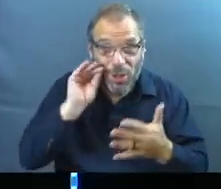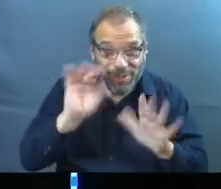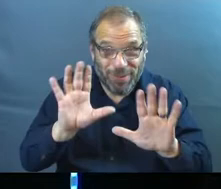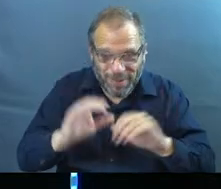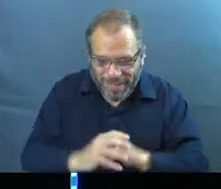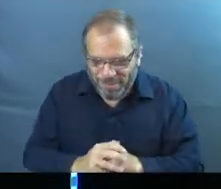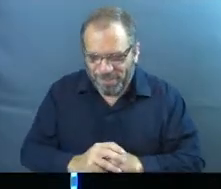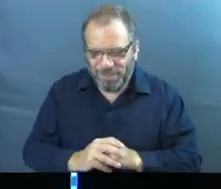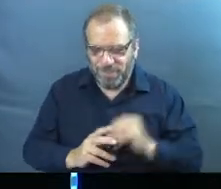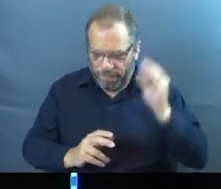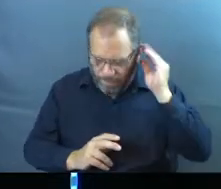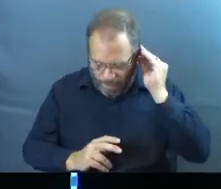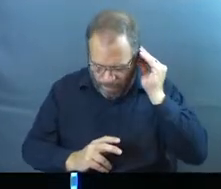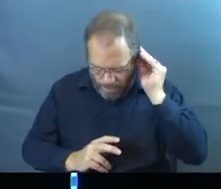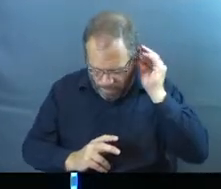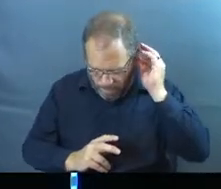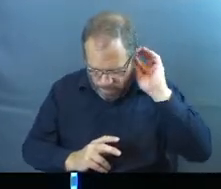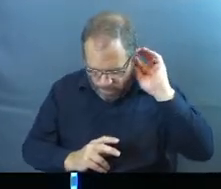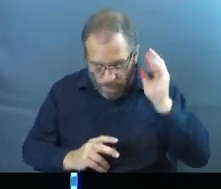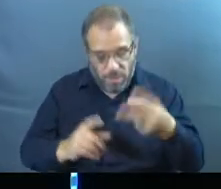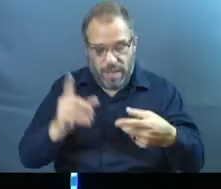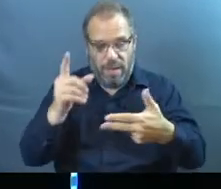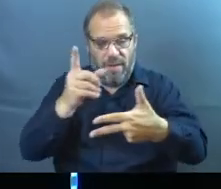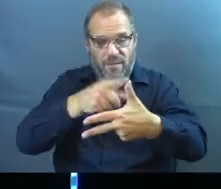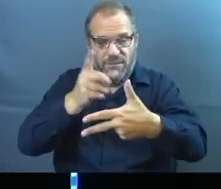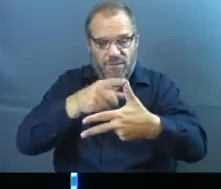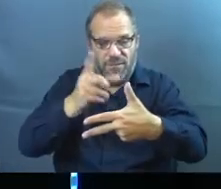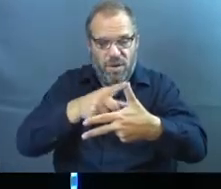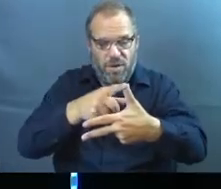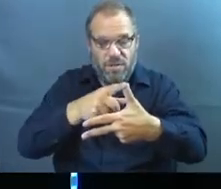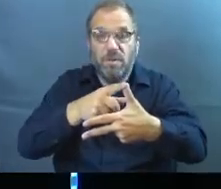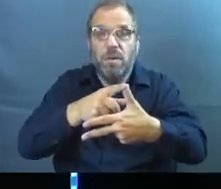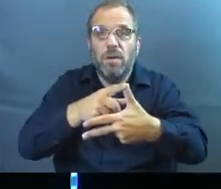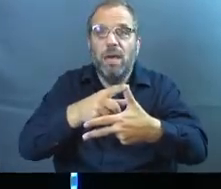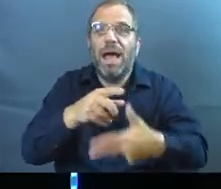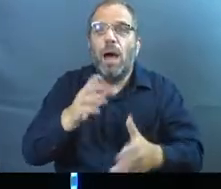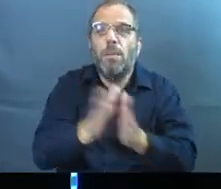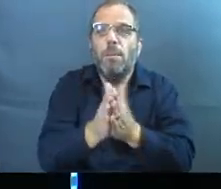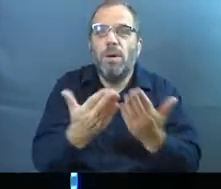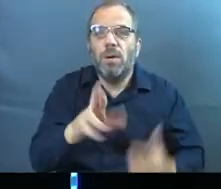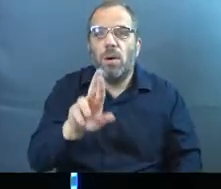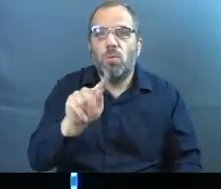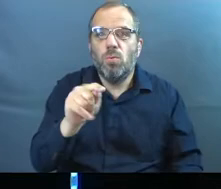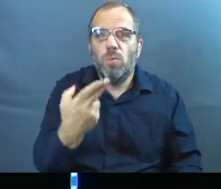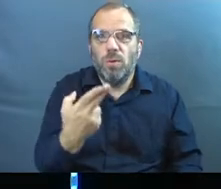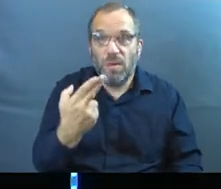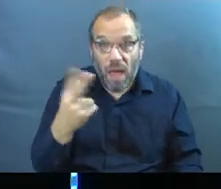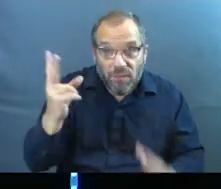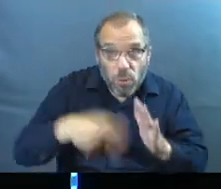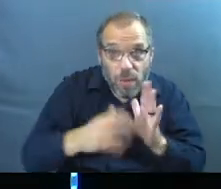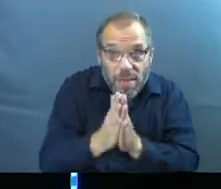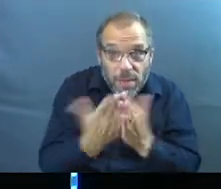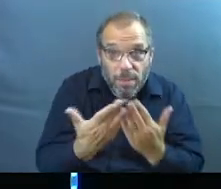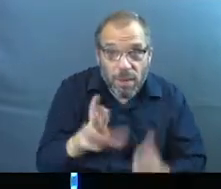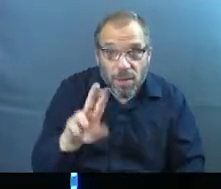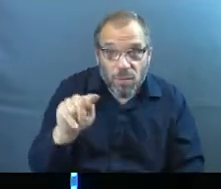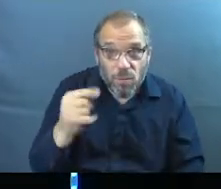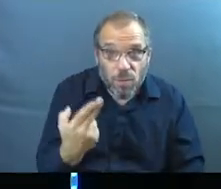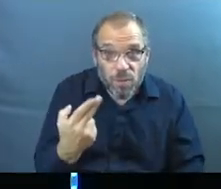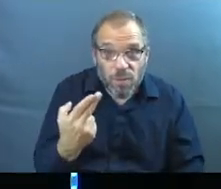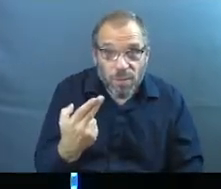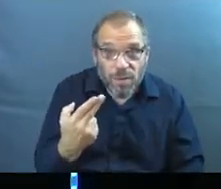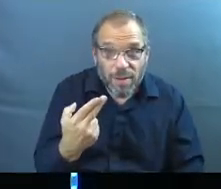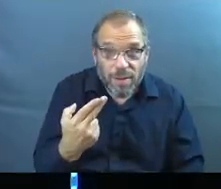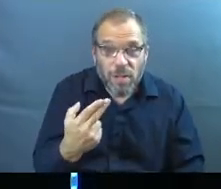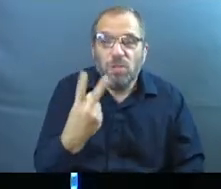from. Some things we'll learn about authentic community. The first one comes from the book of Ruth. How many people in here have read the book of Ruth or heard of Ruth before?